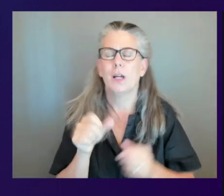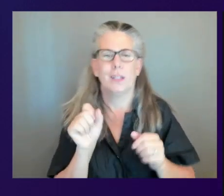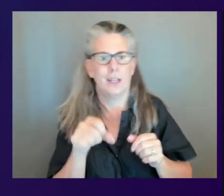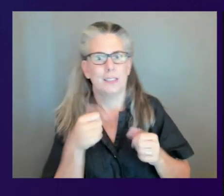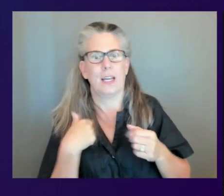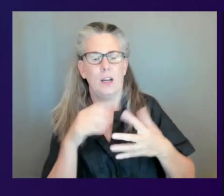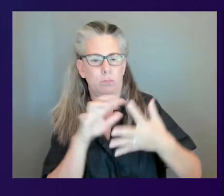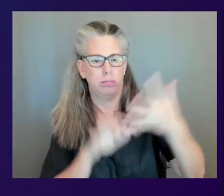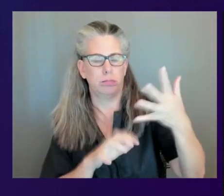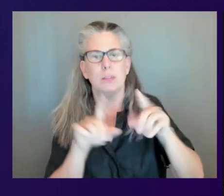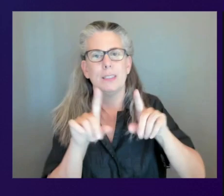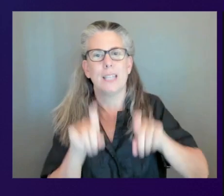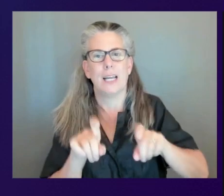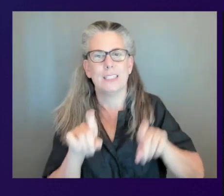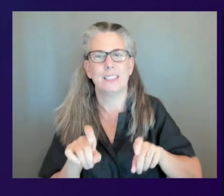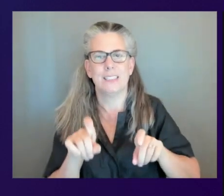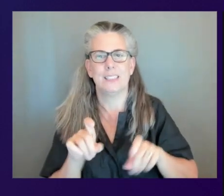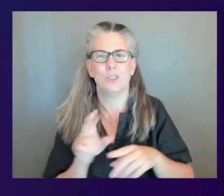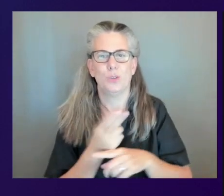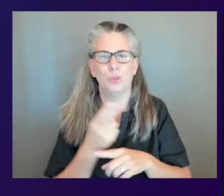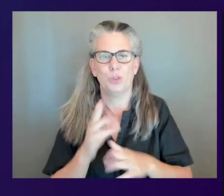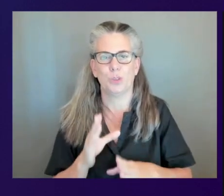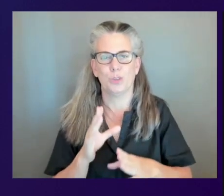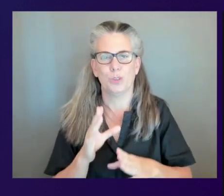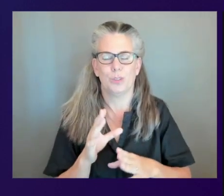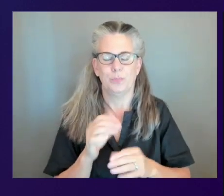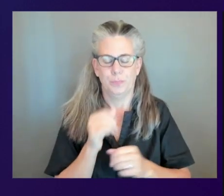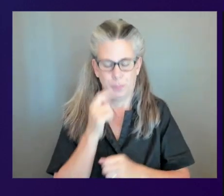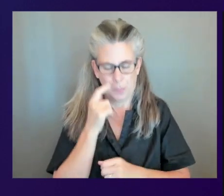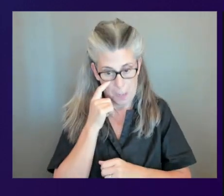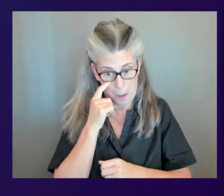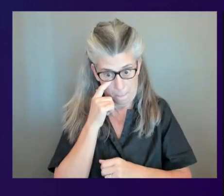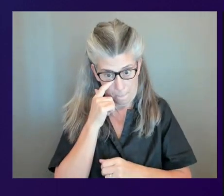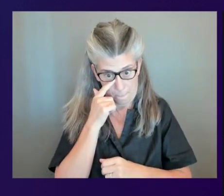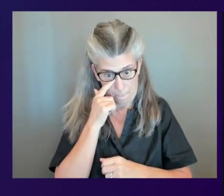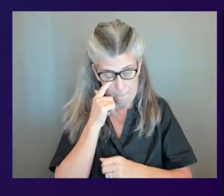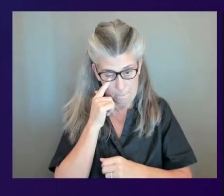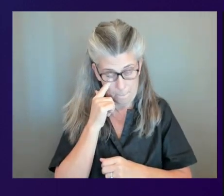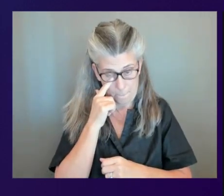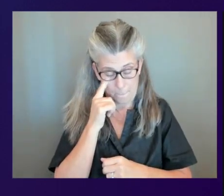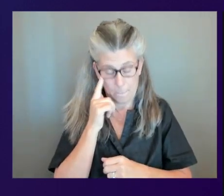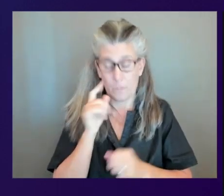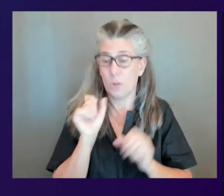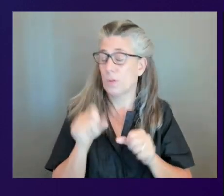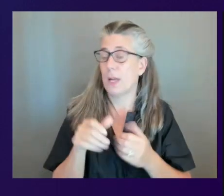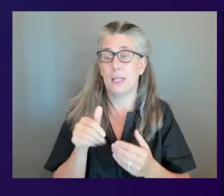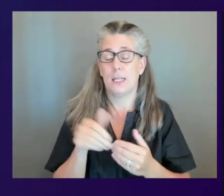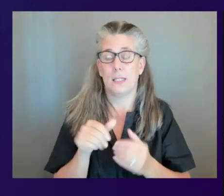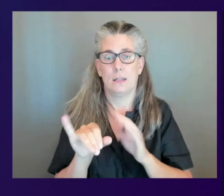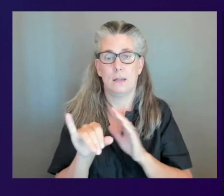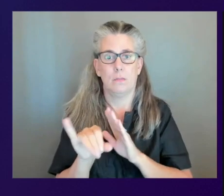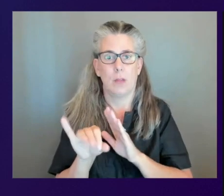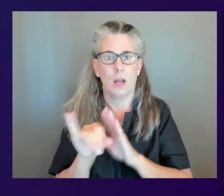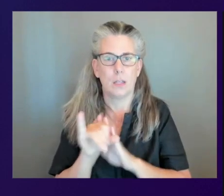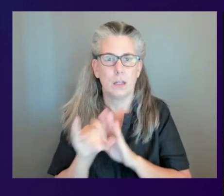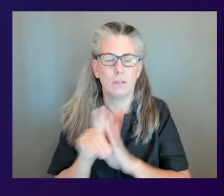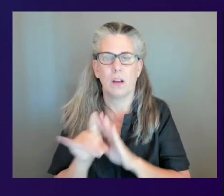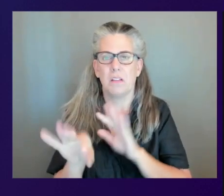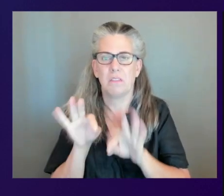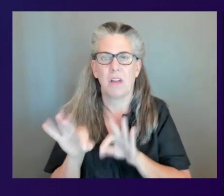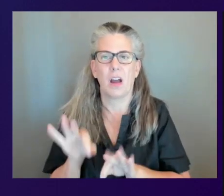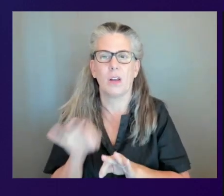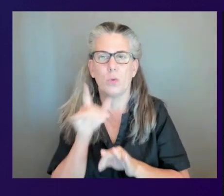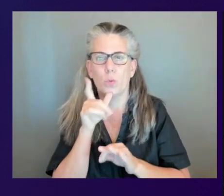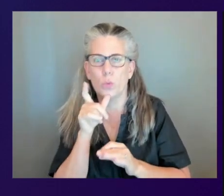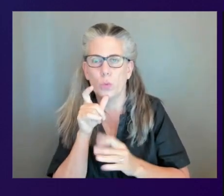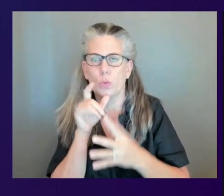demo environment um and so you can you can identify this really easily without having to go back and work back looking at the workspaces id and